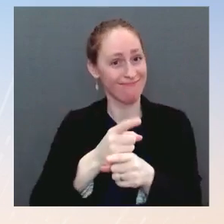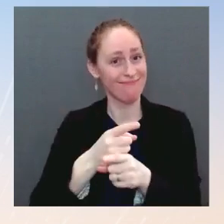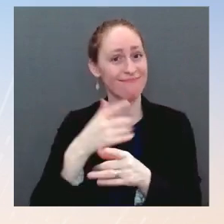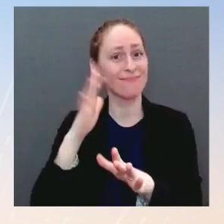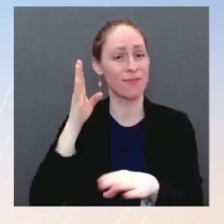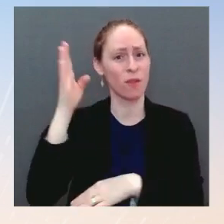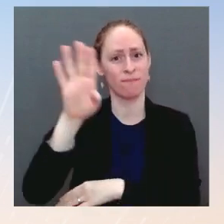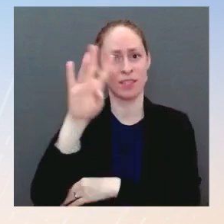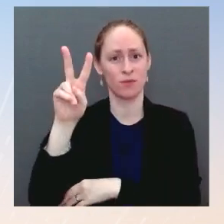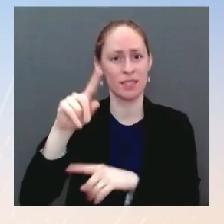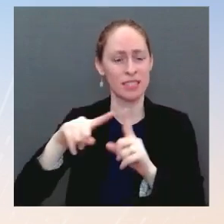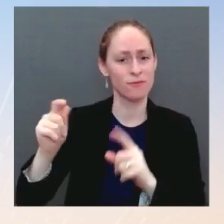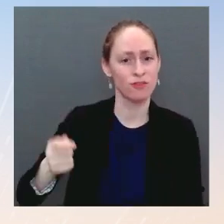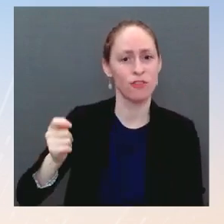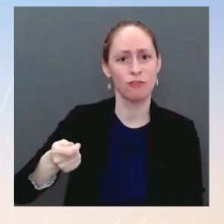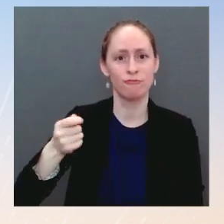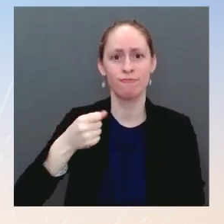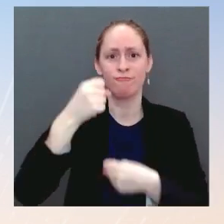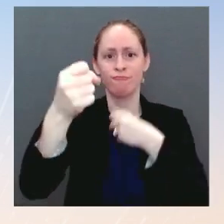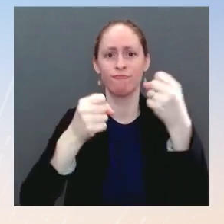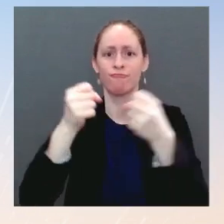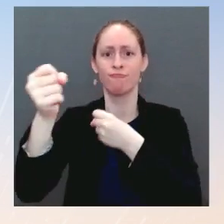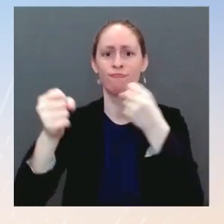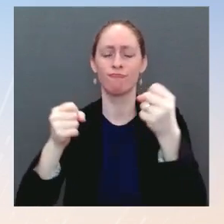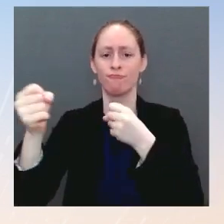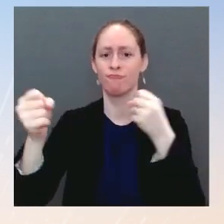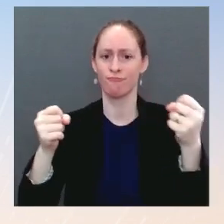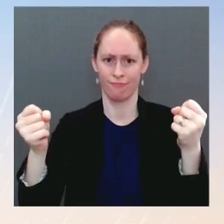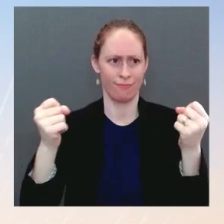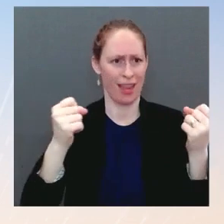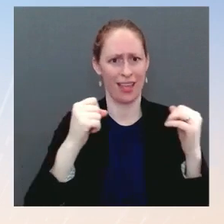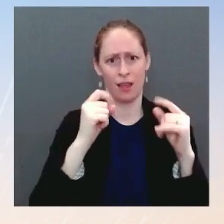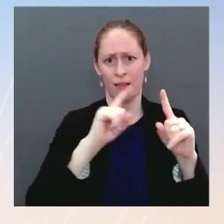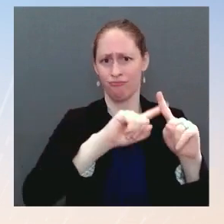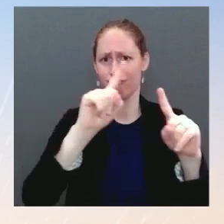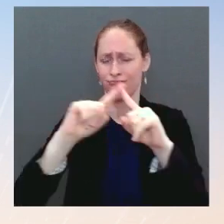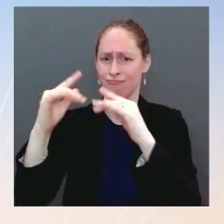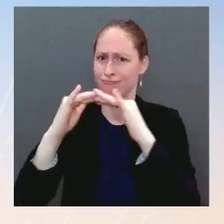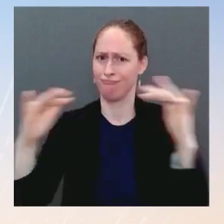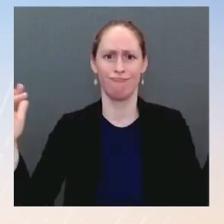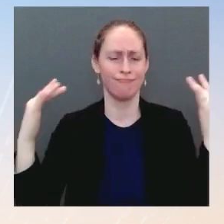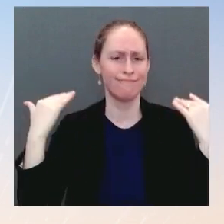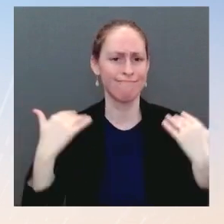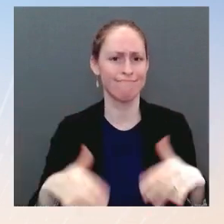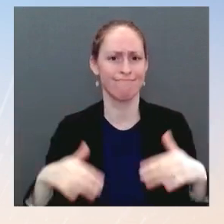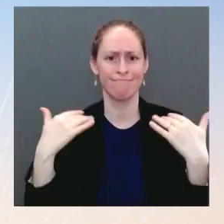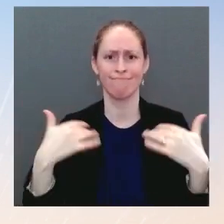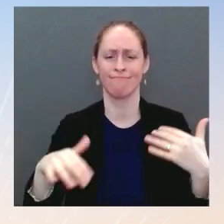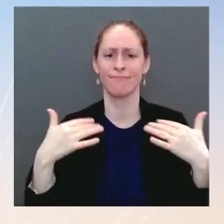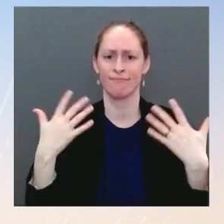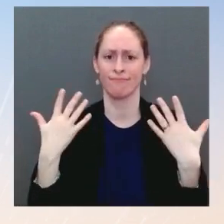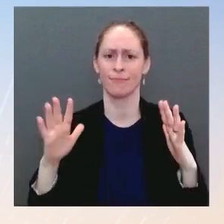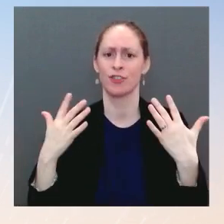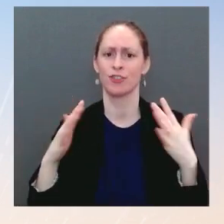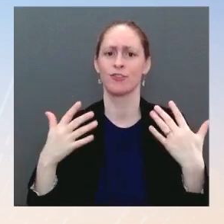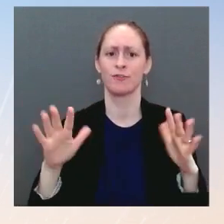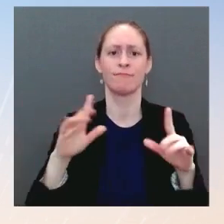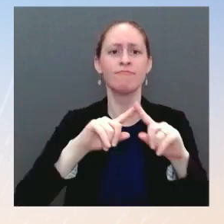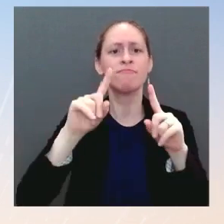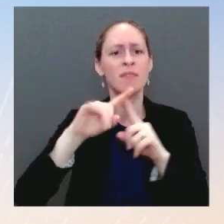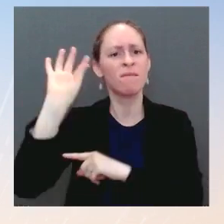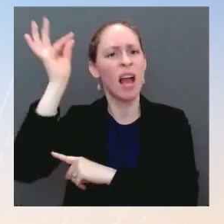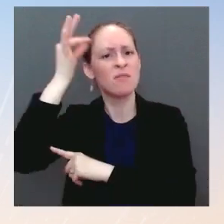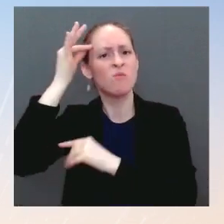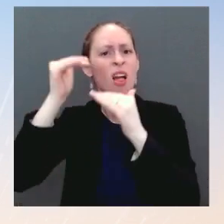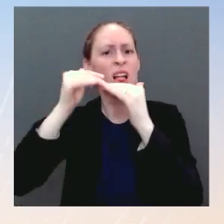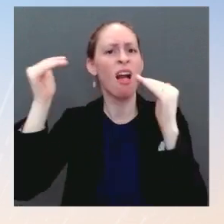of diverse nominees to serve in judgeships around the country. And certainly, he's hopeful that when he puts that nominee forward, there'll